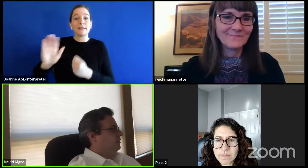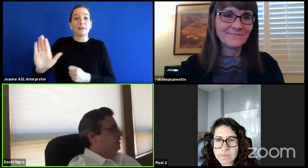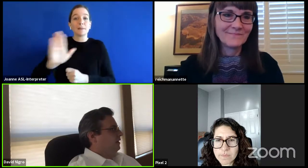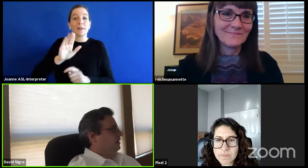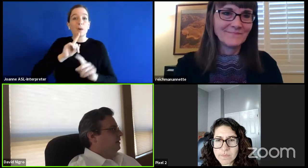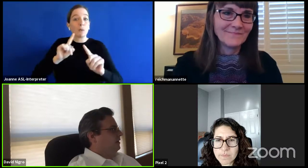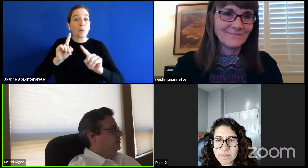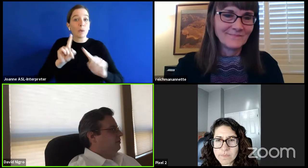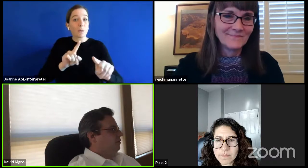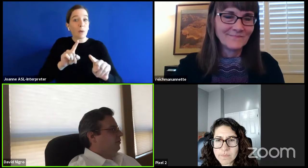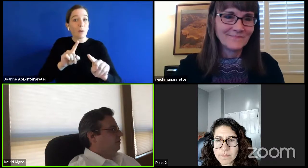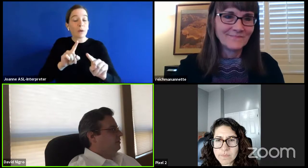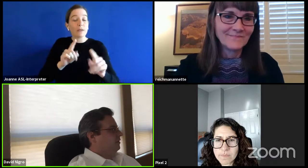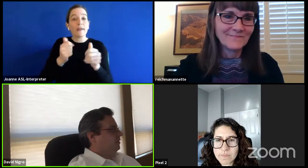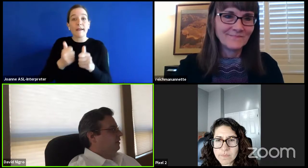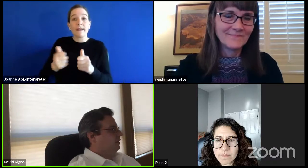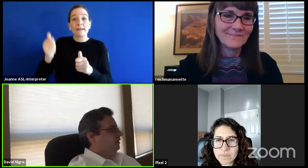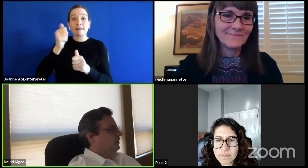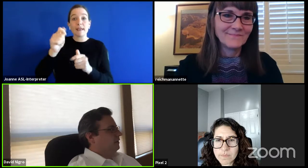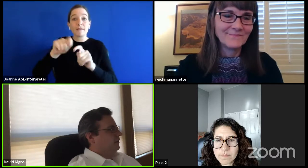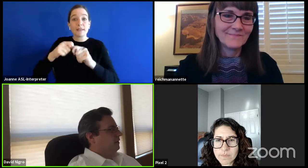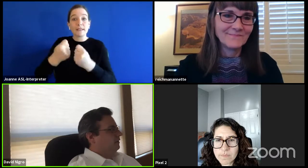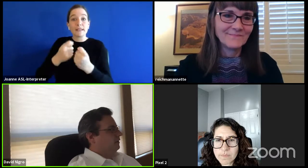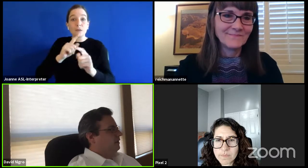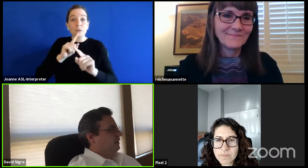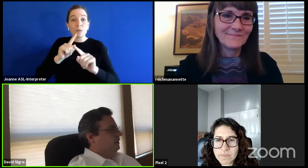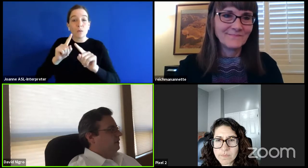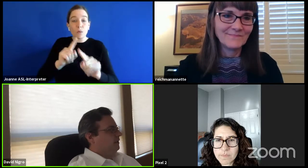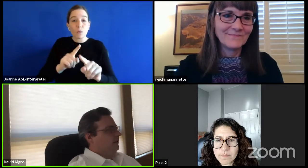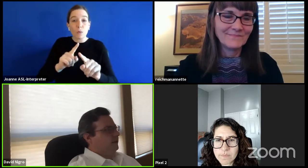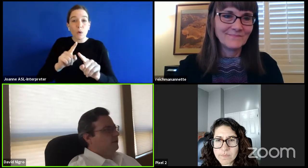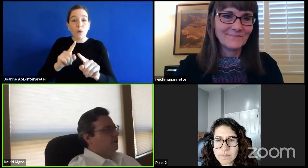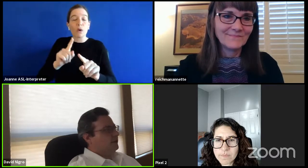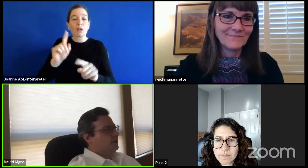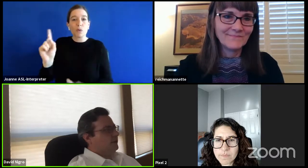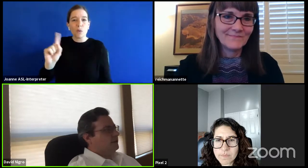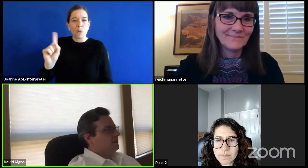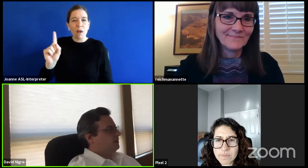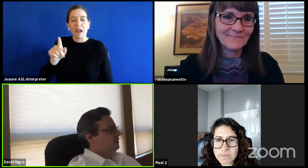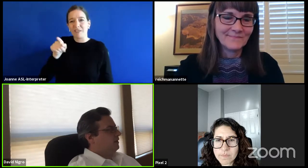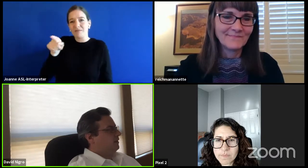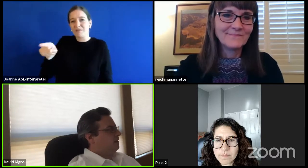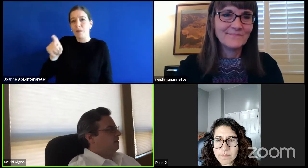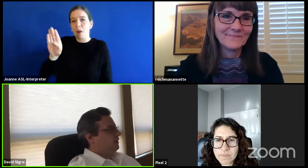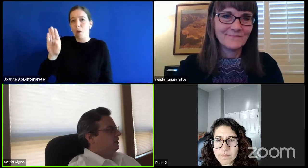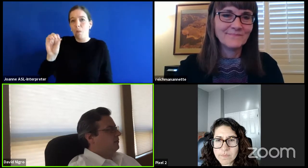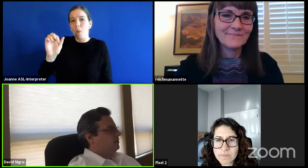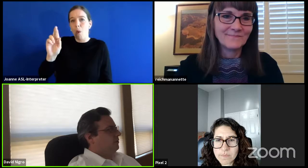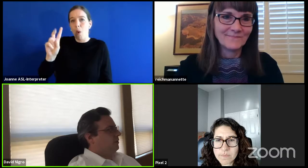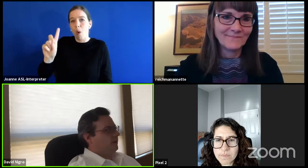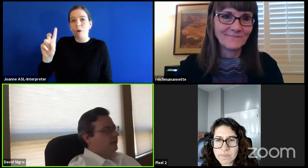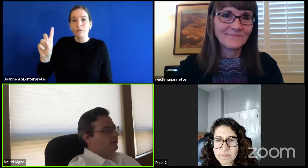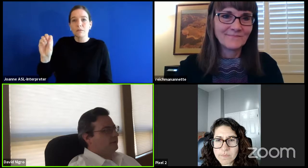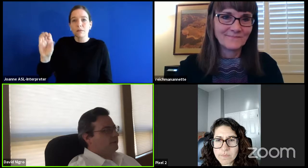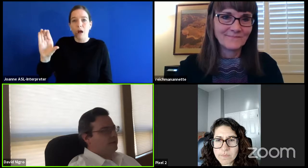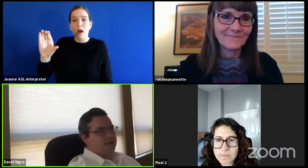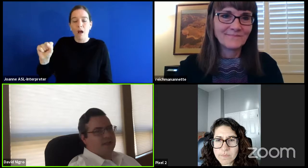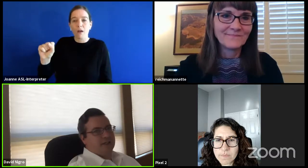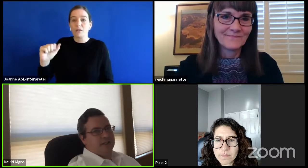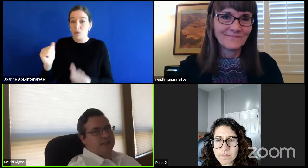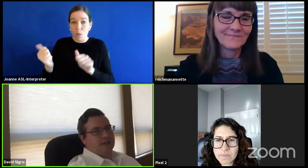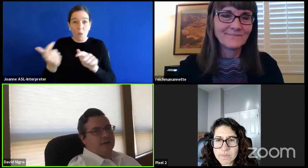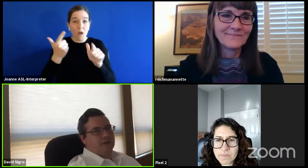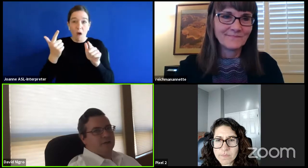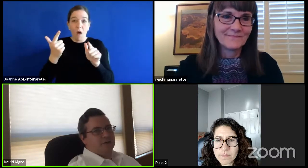the executive team reports are located in the board docs area so we were all able to